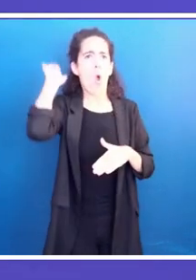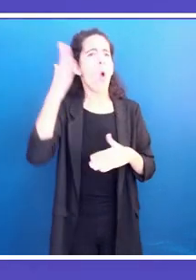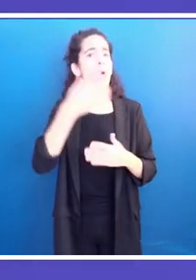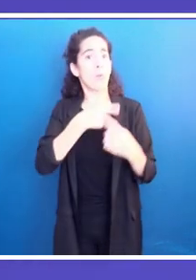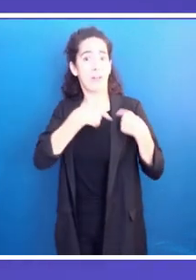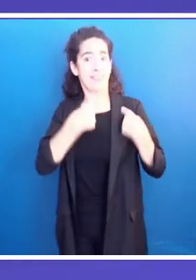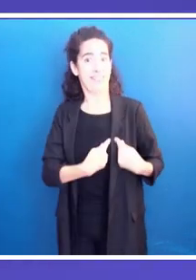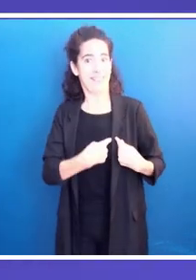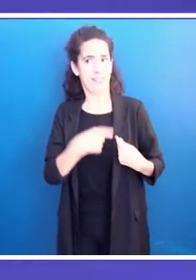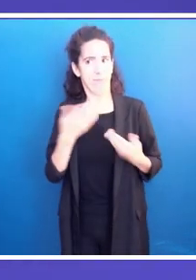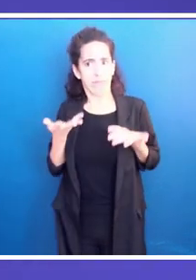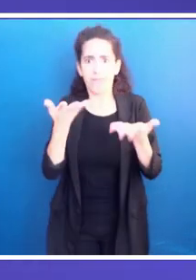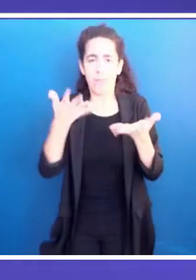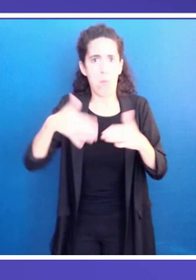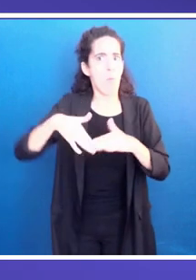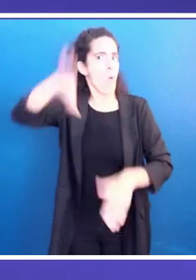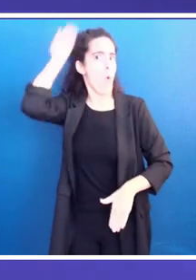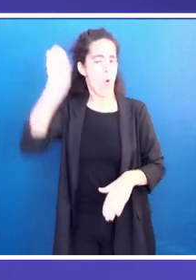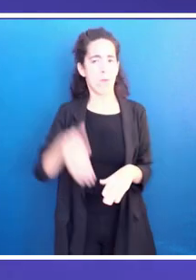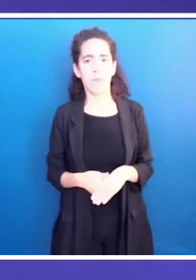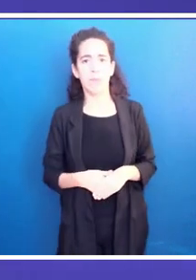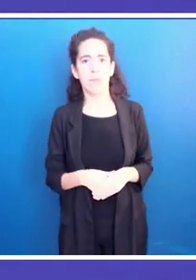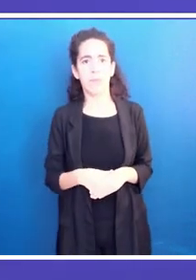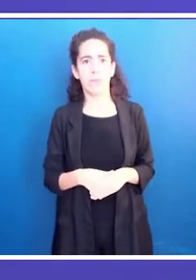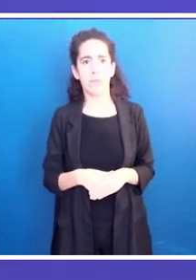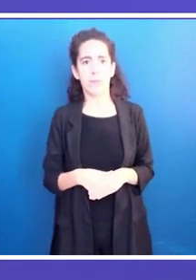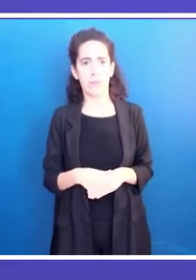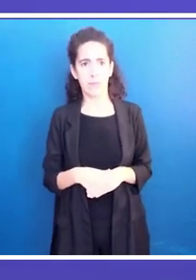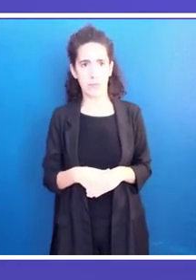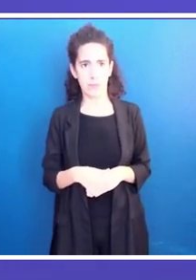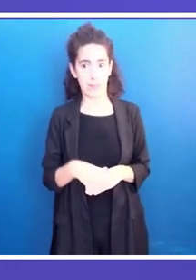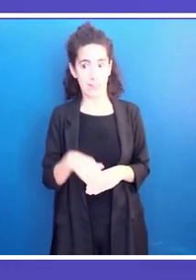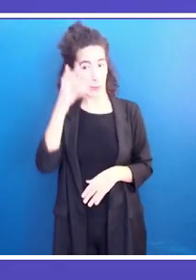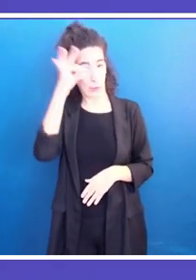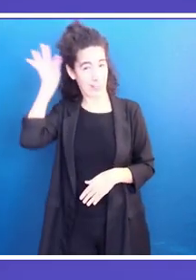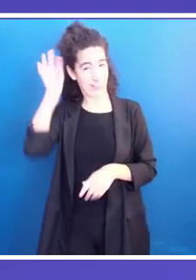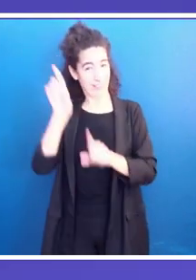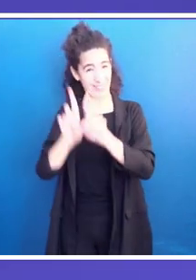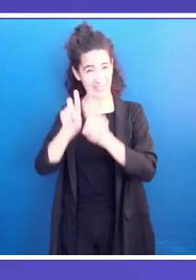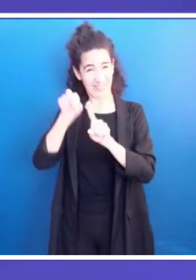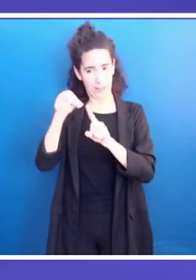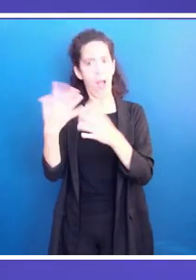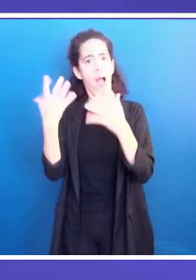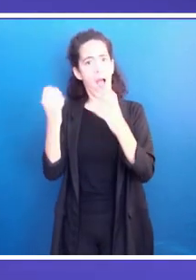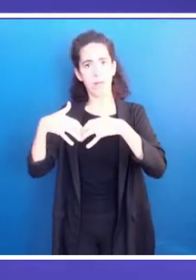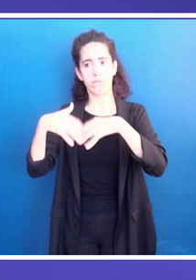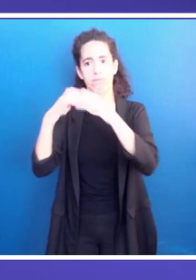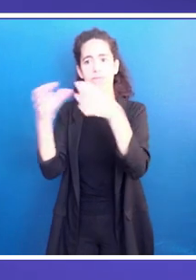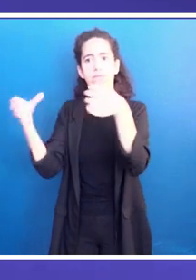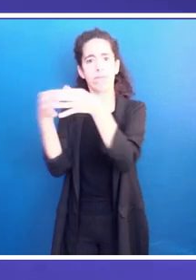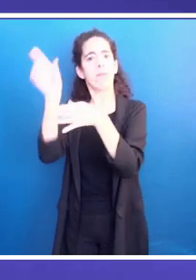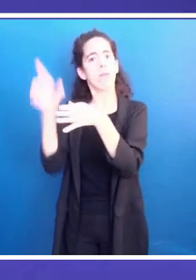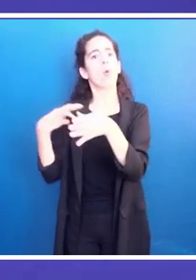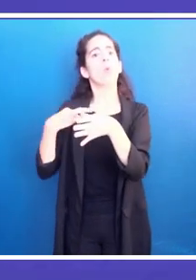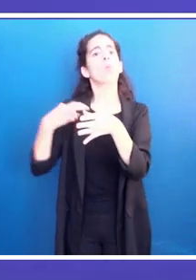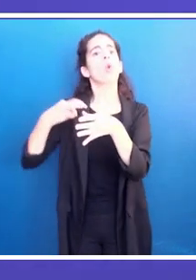requirements and needs of the citizens in order to provide better services. So women accounted to more people actually